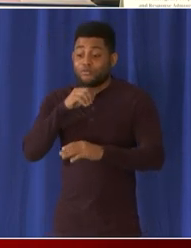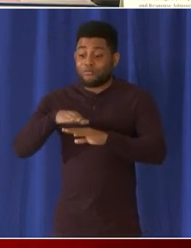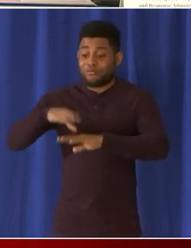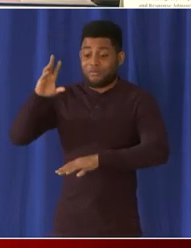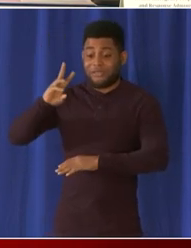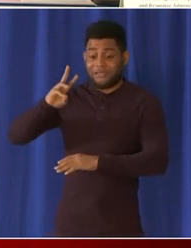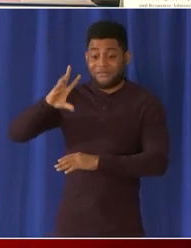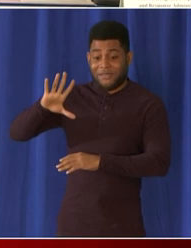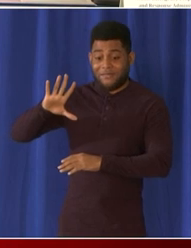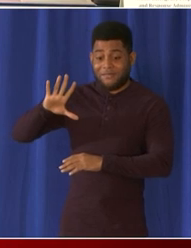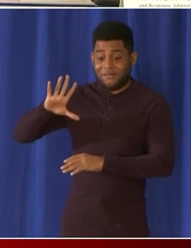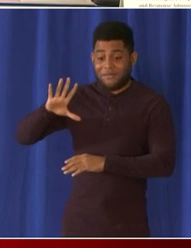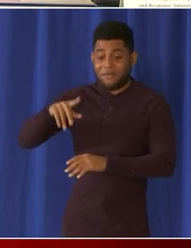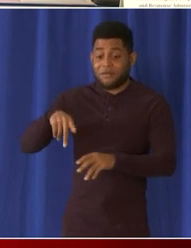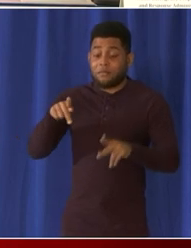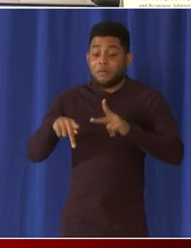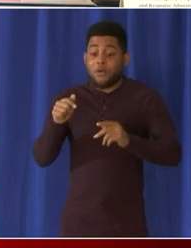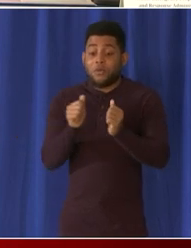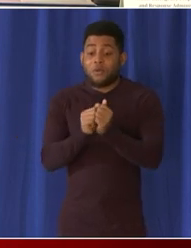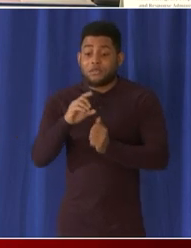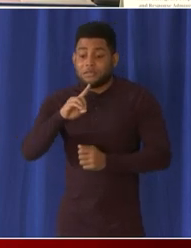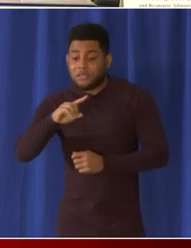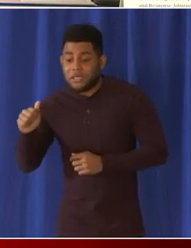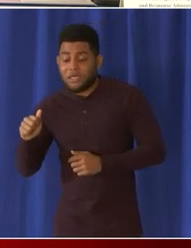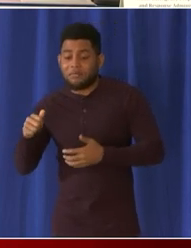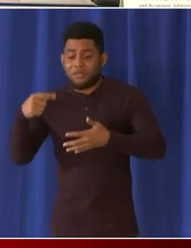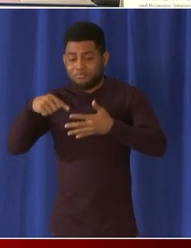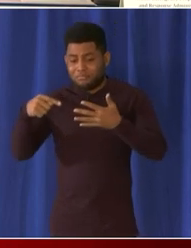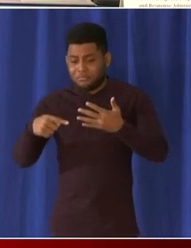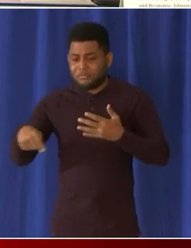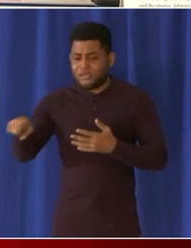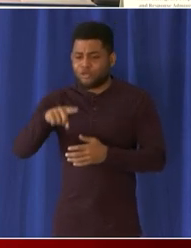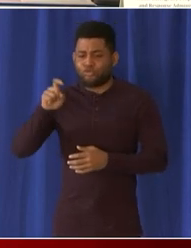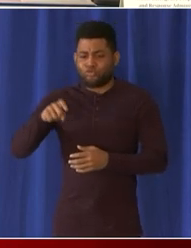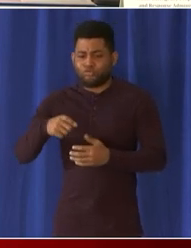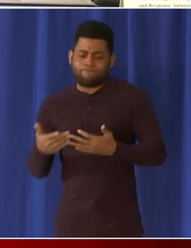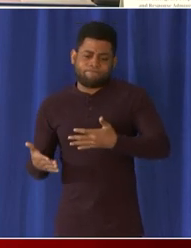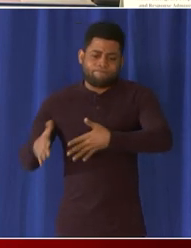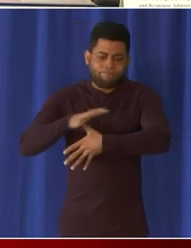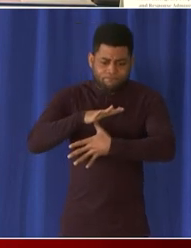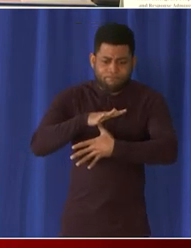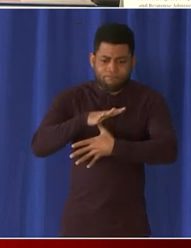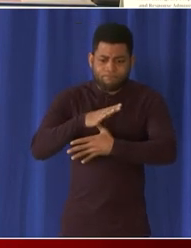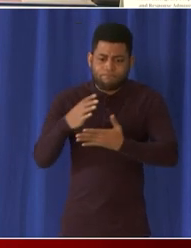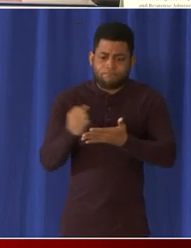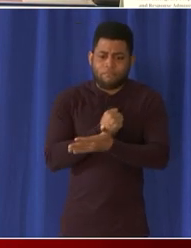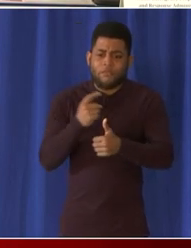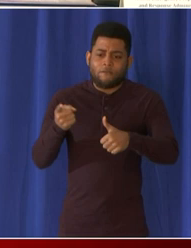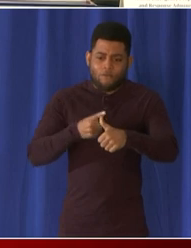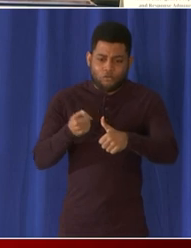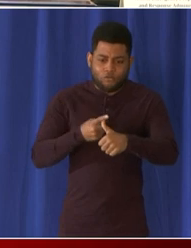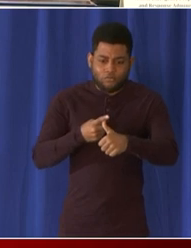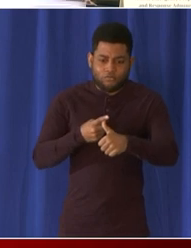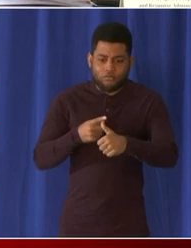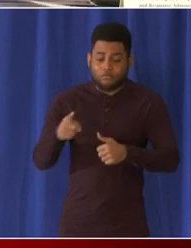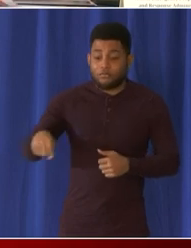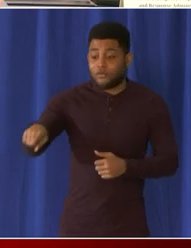are prioritized at any of our COVID-19 testing sites or vaccination sites throughout the community.